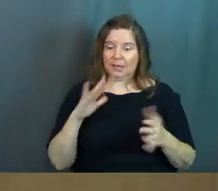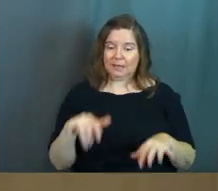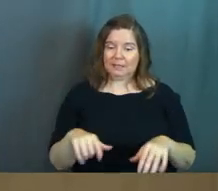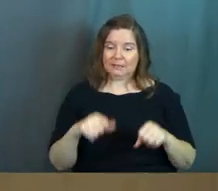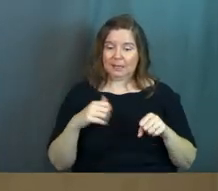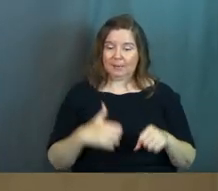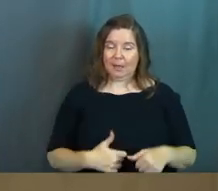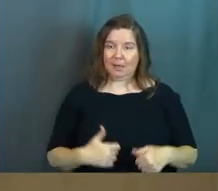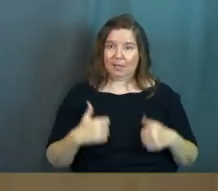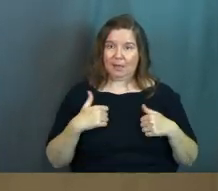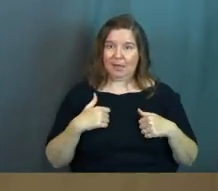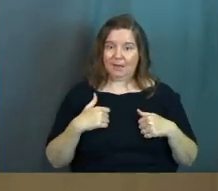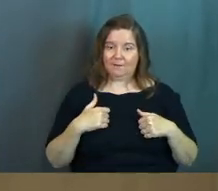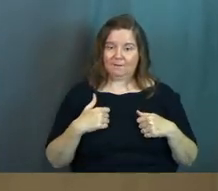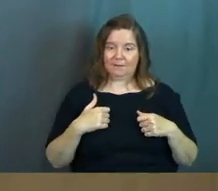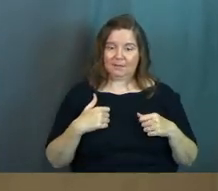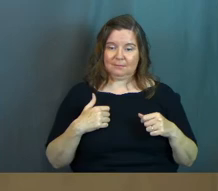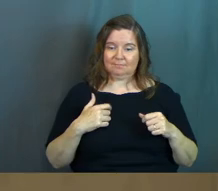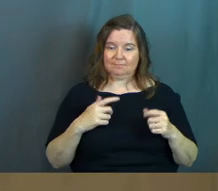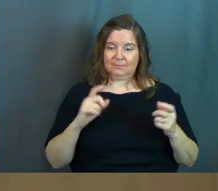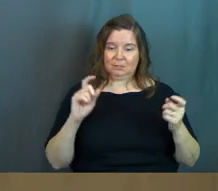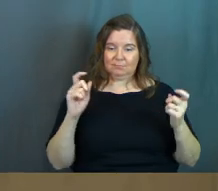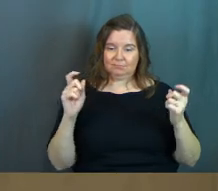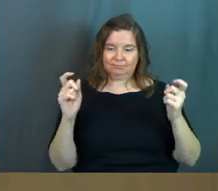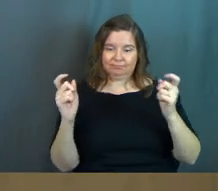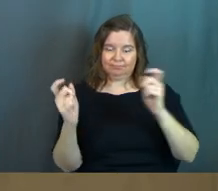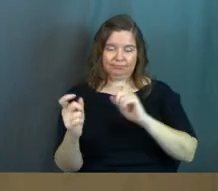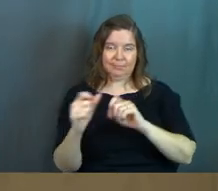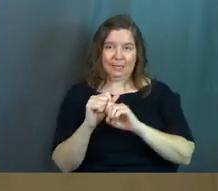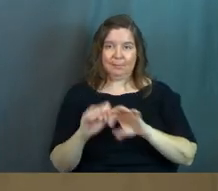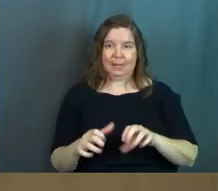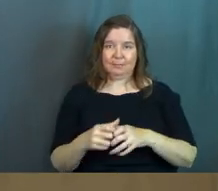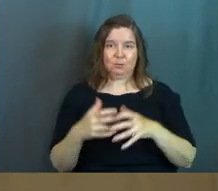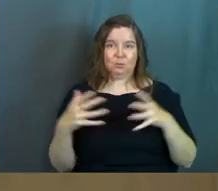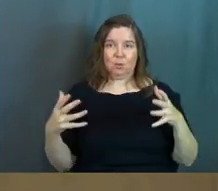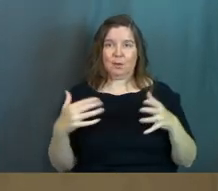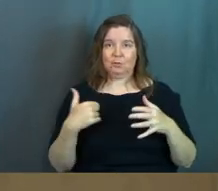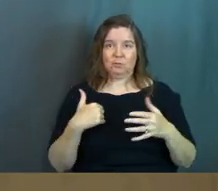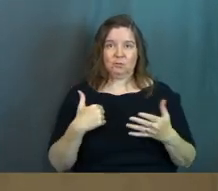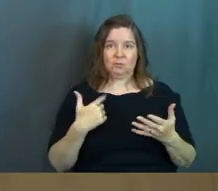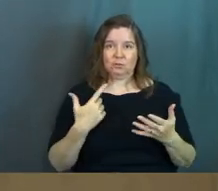has taken my life to so many different levels. He's blessed me with so much.